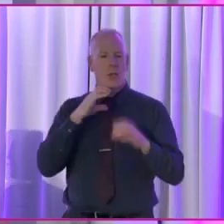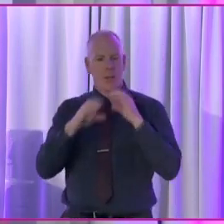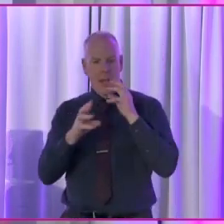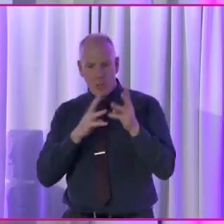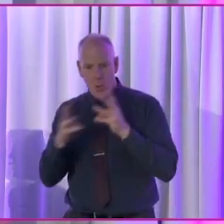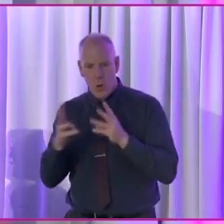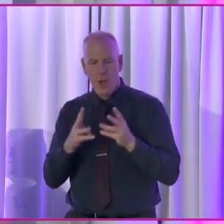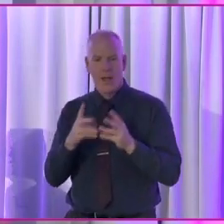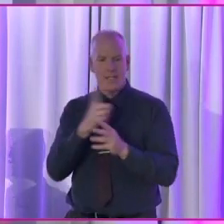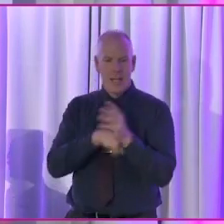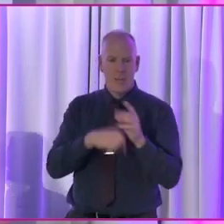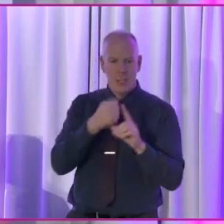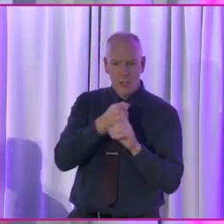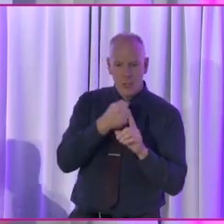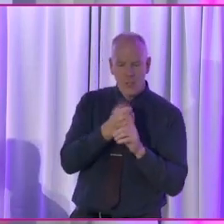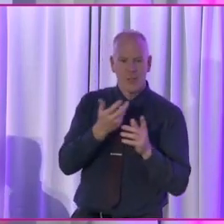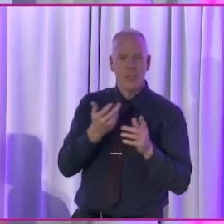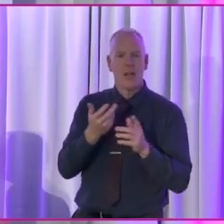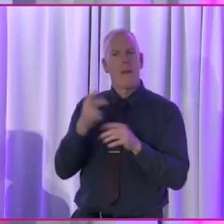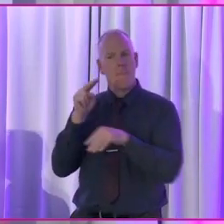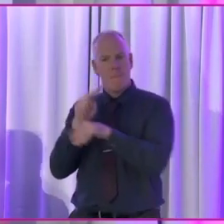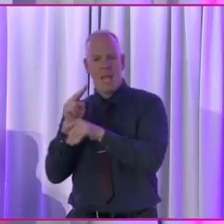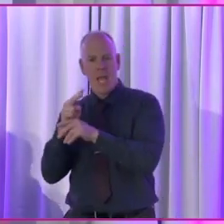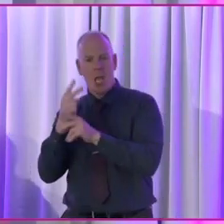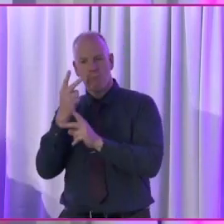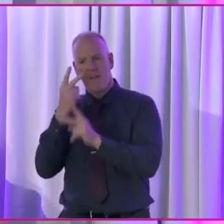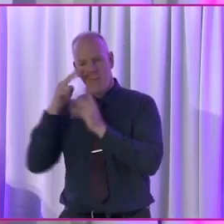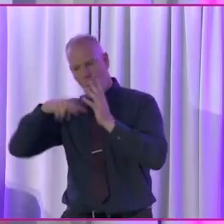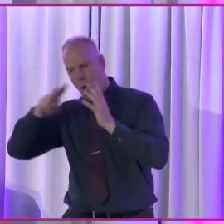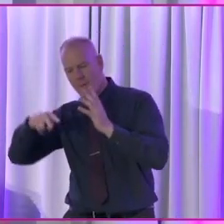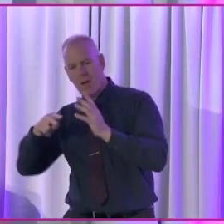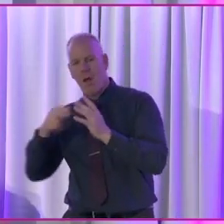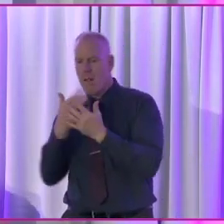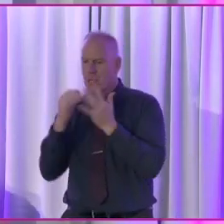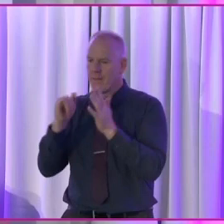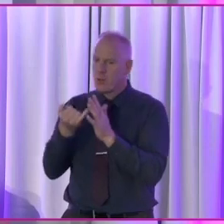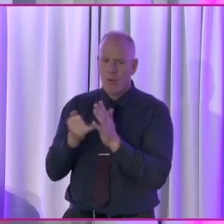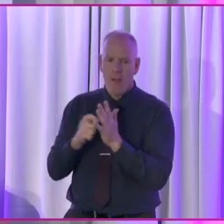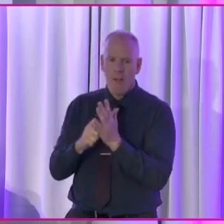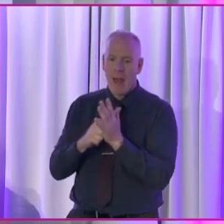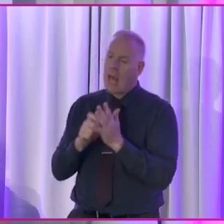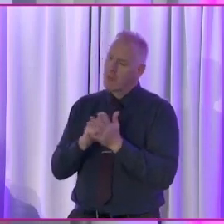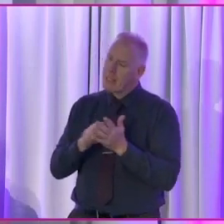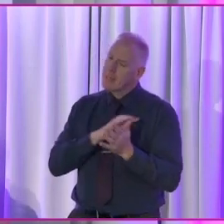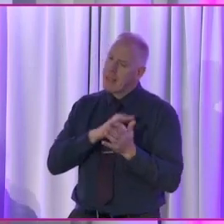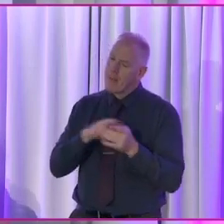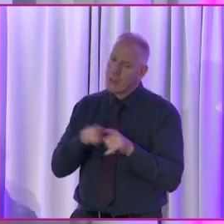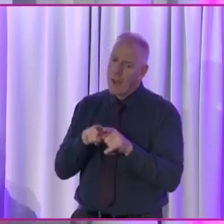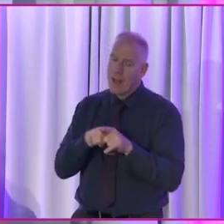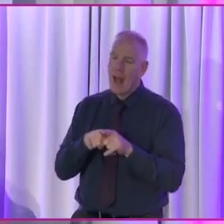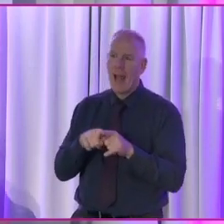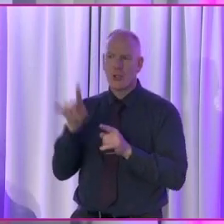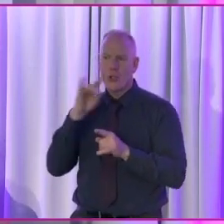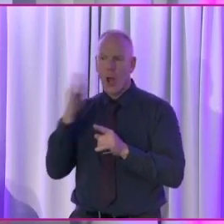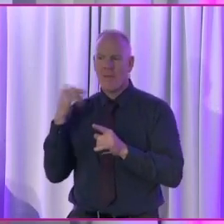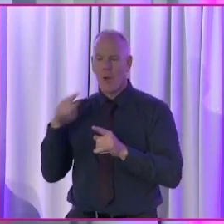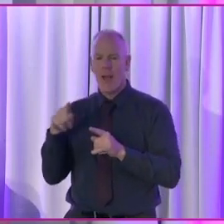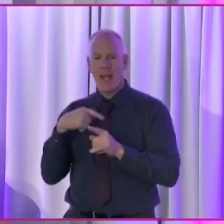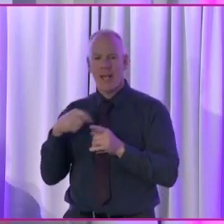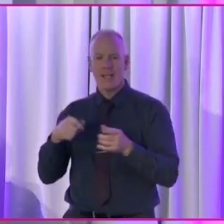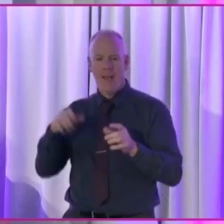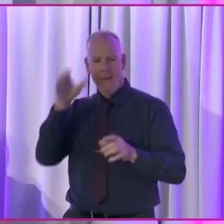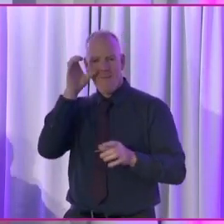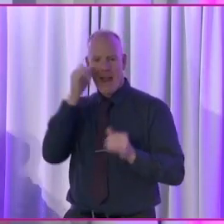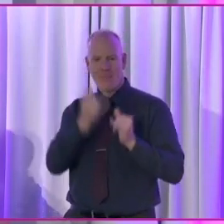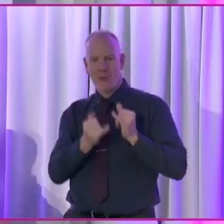He's a peer reviewer with several international journals and apparently does some writing himself. And then we just heard earlier about his film